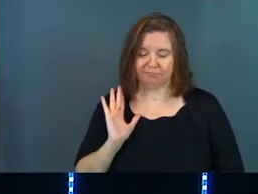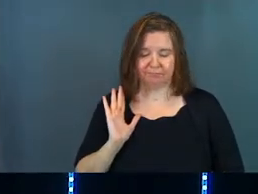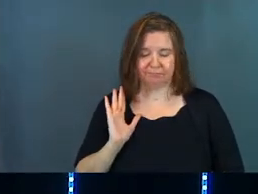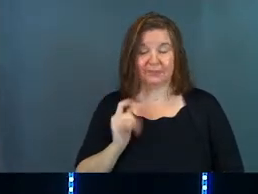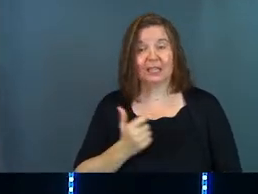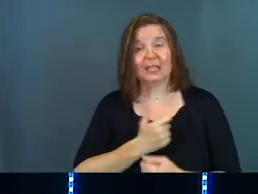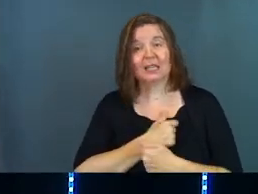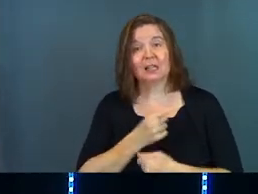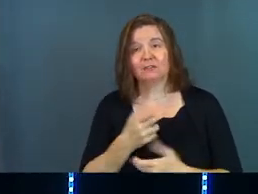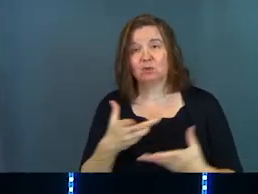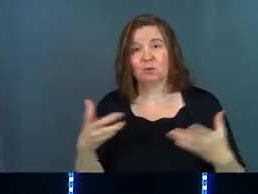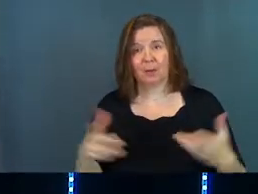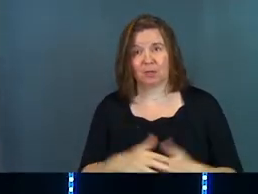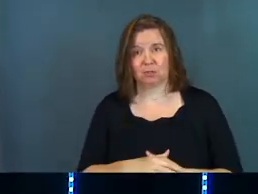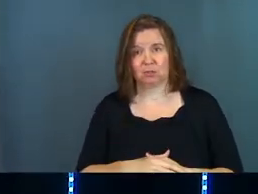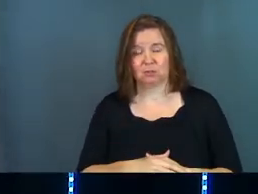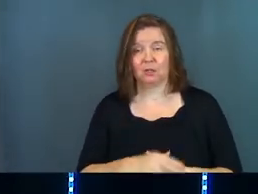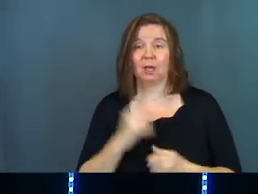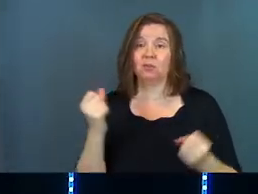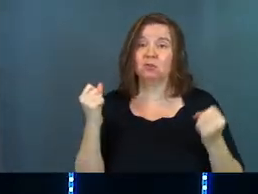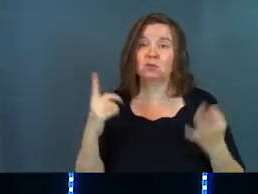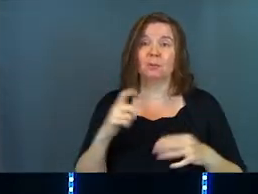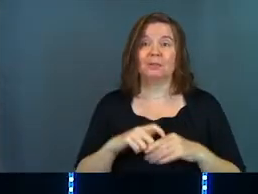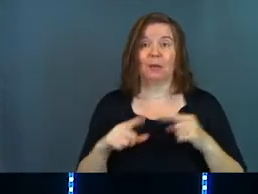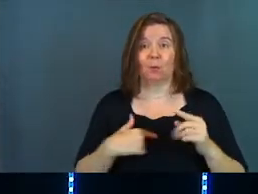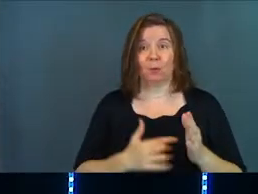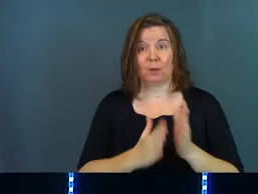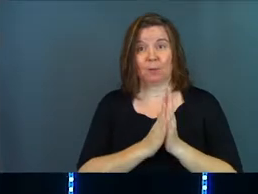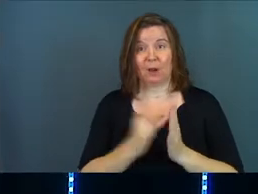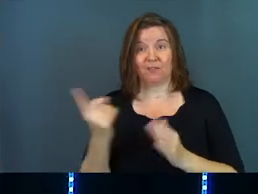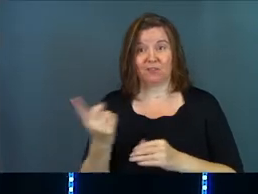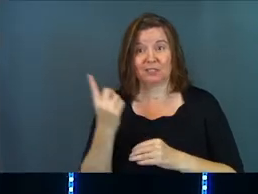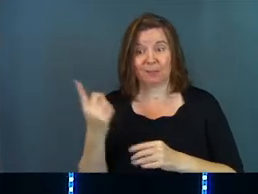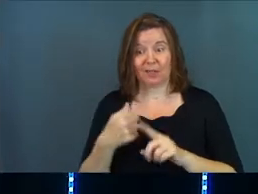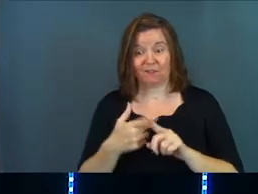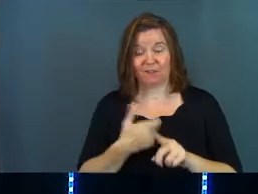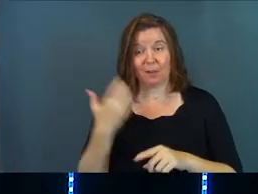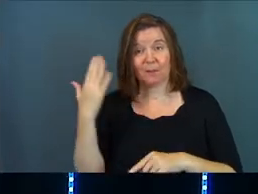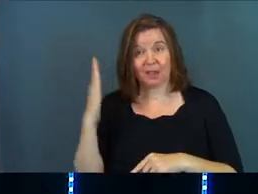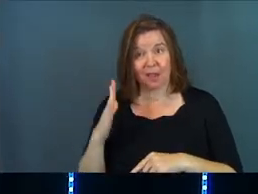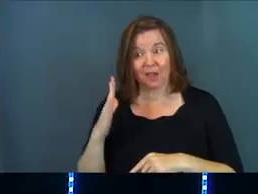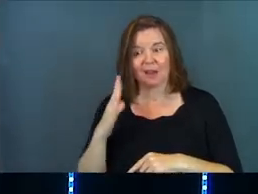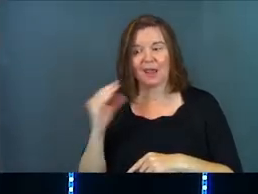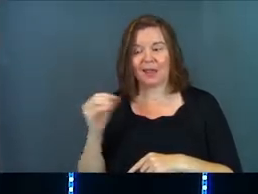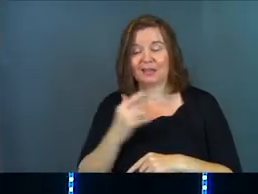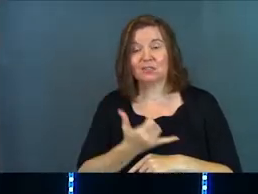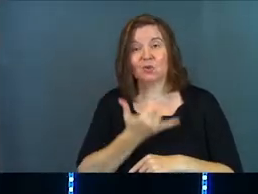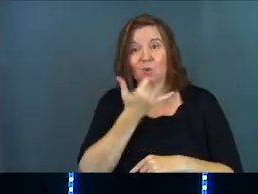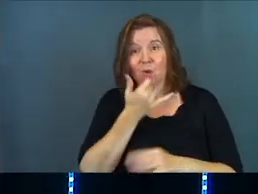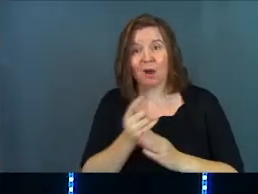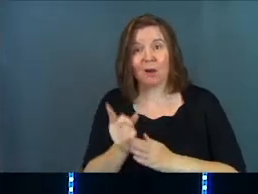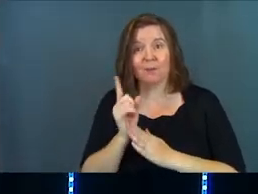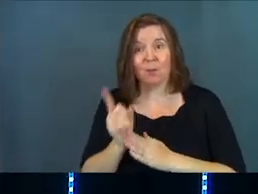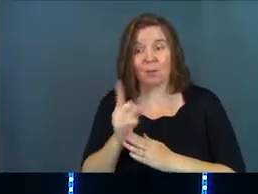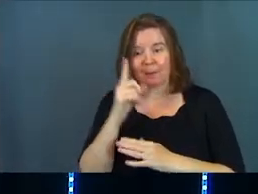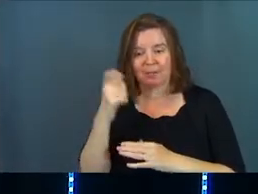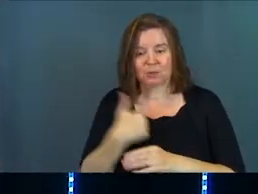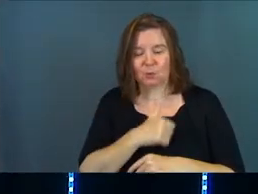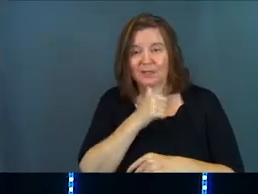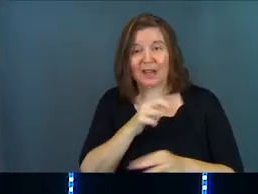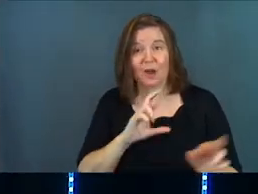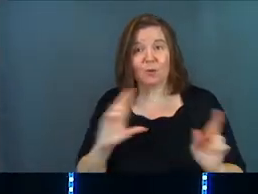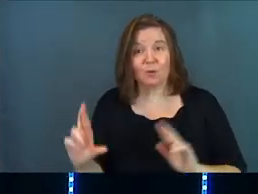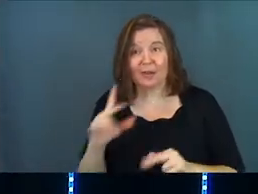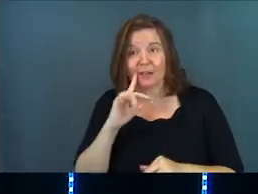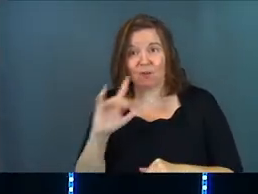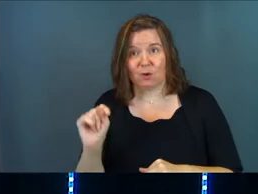He loves you too much. And there are so many times when we pray for something from God and it's the wrong moment to it because we're not